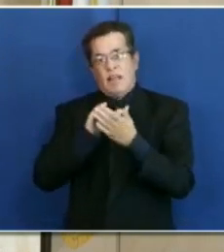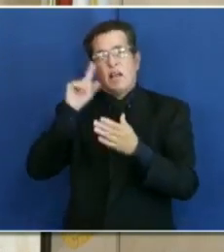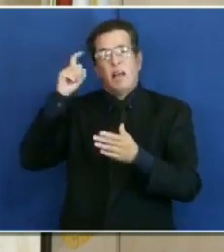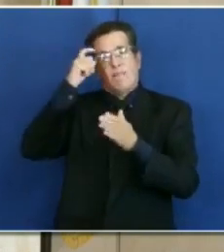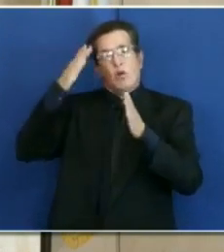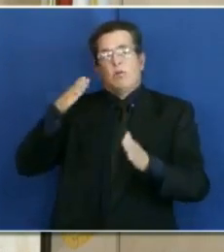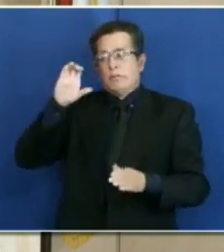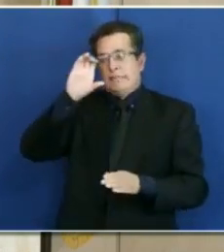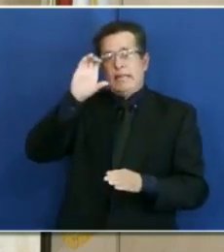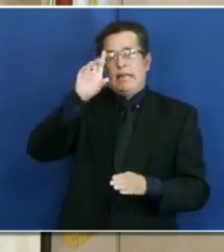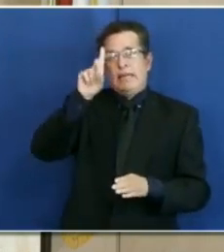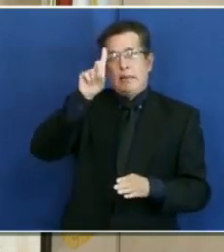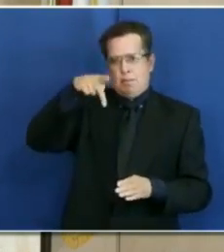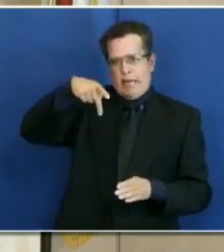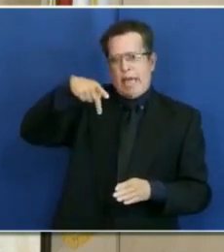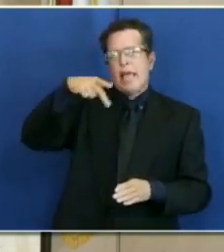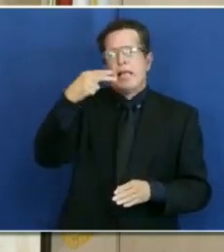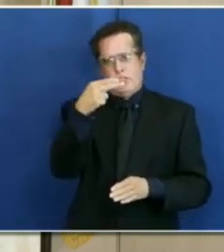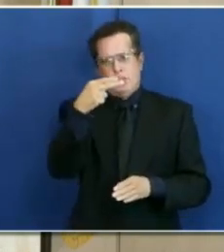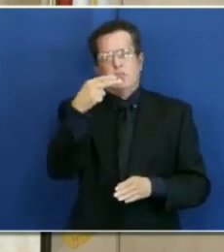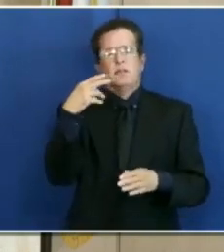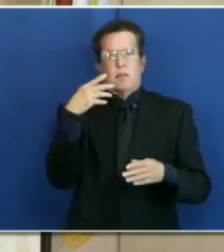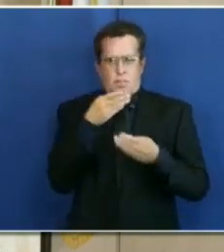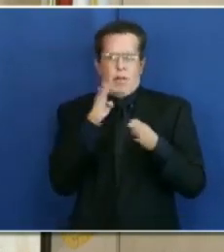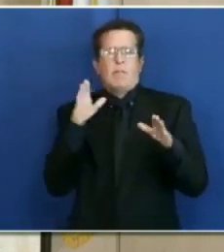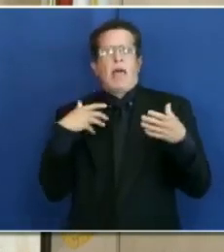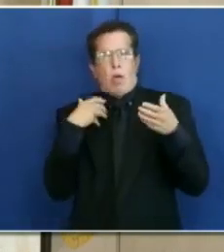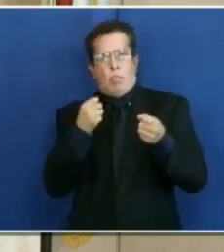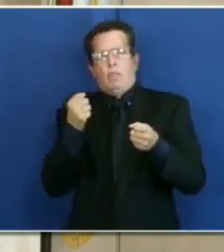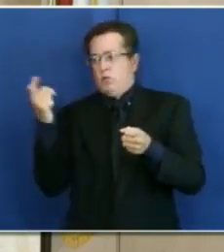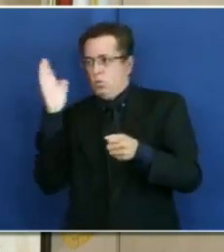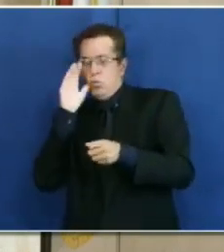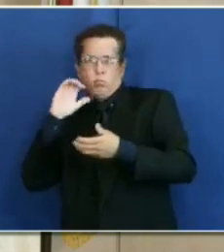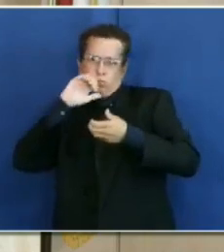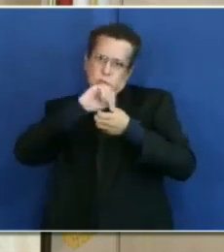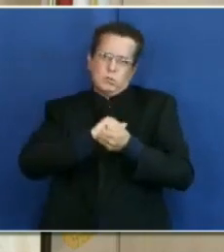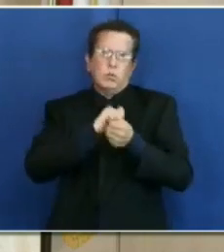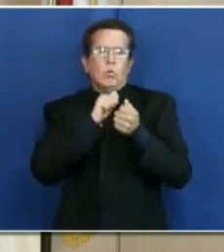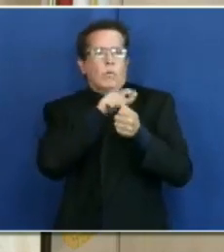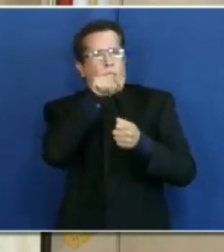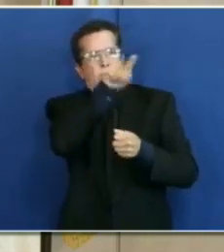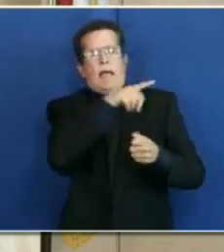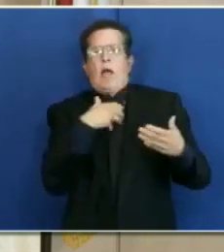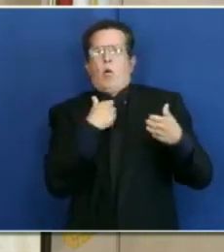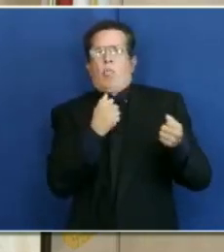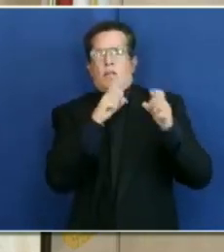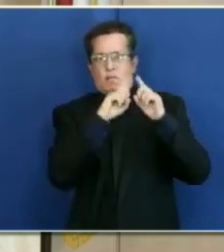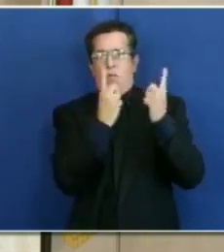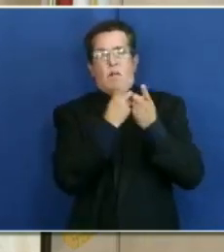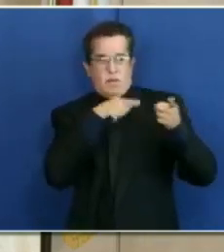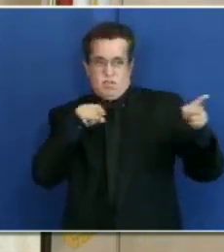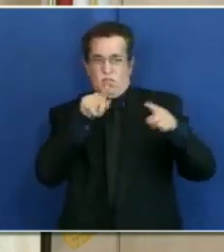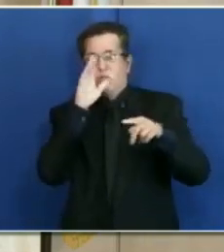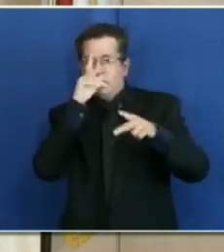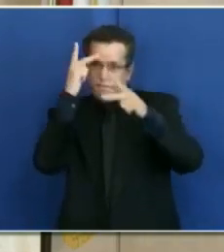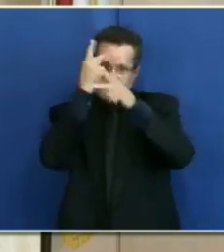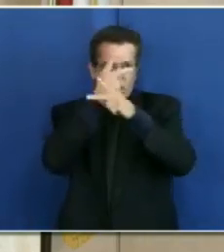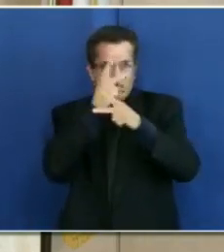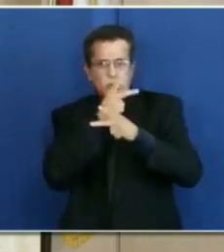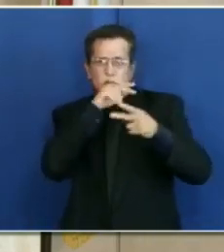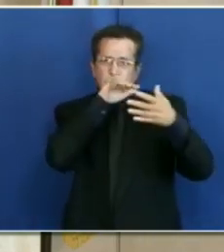CDPH, California Department of Public Health, will be working with local health departments to figure out what